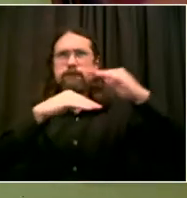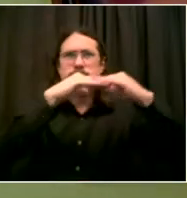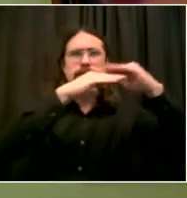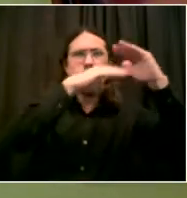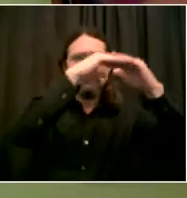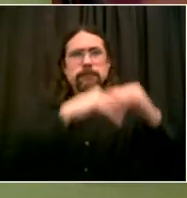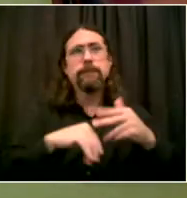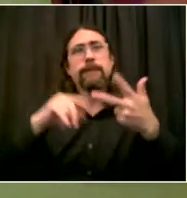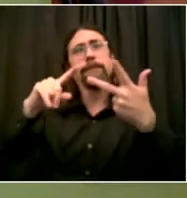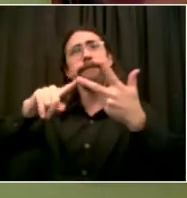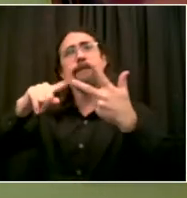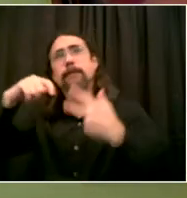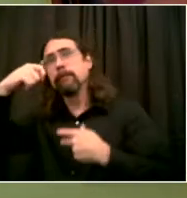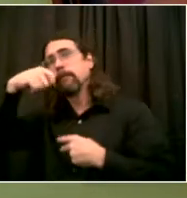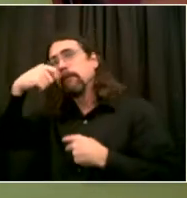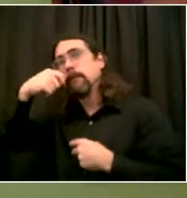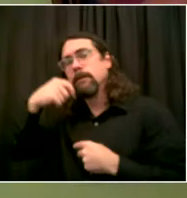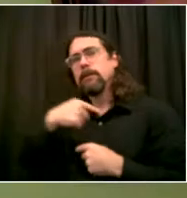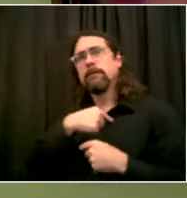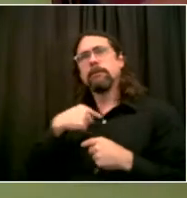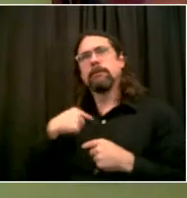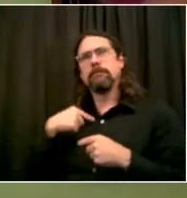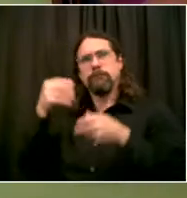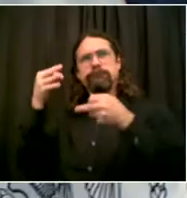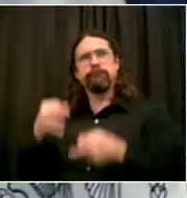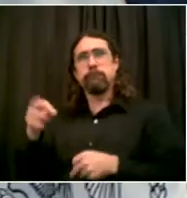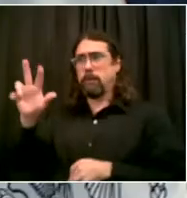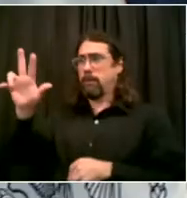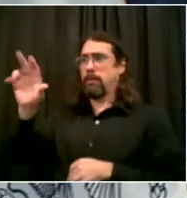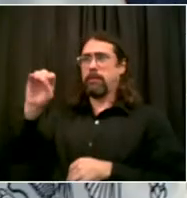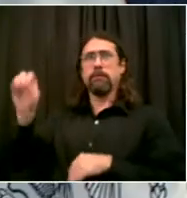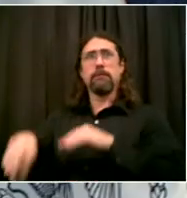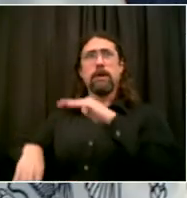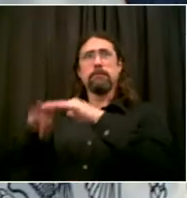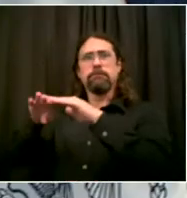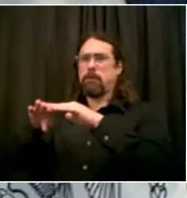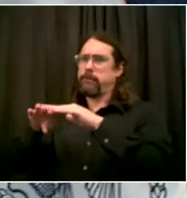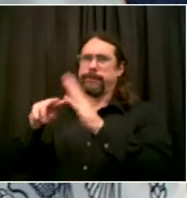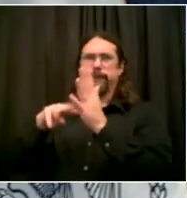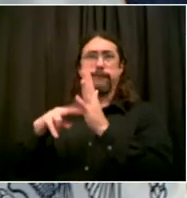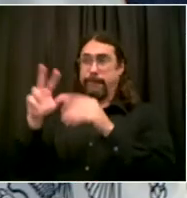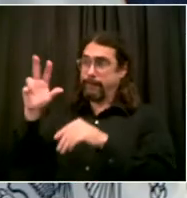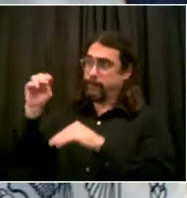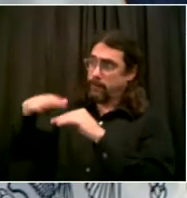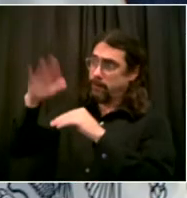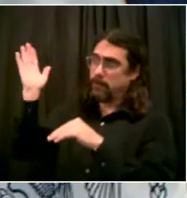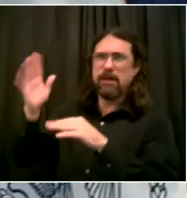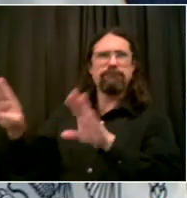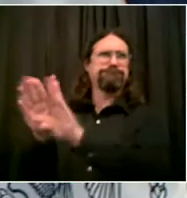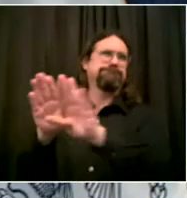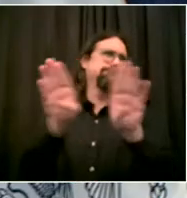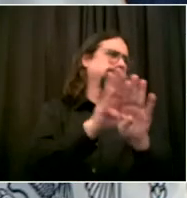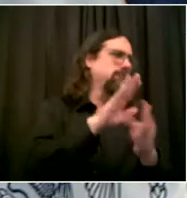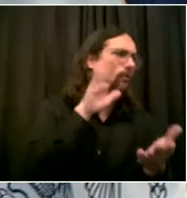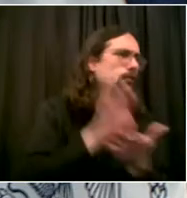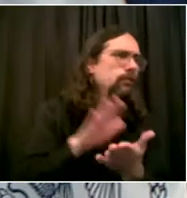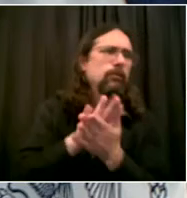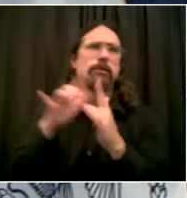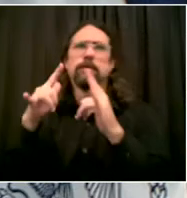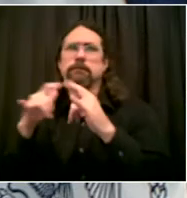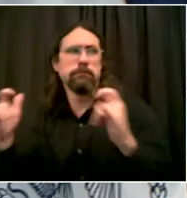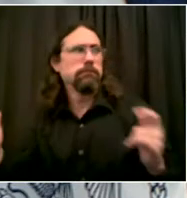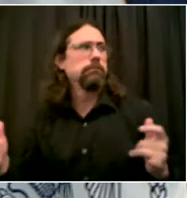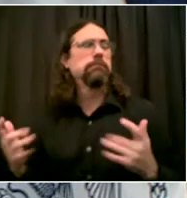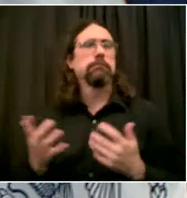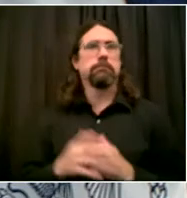levels before they took action. Thank you. Thank you. Go ahead. We have time for two more. With that, we'll go to